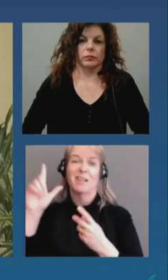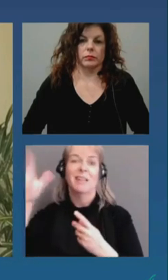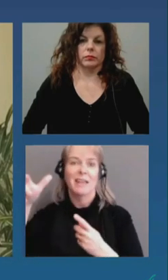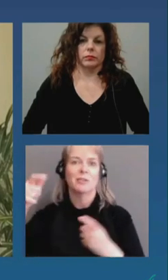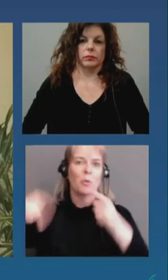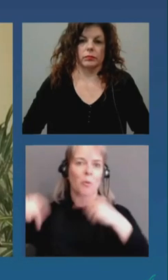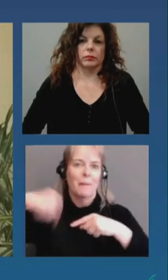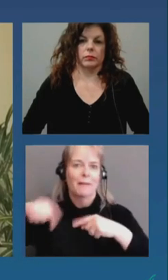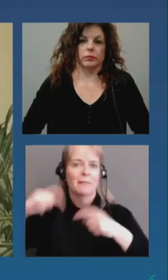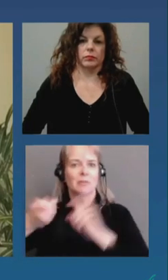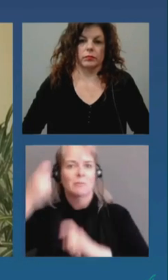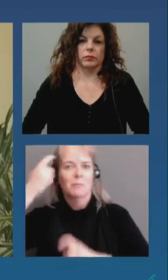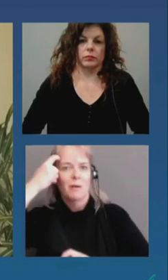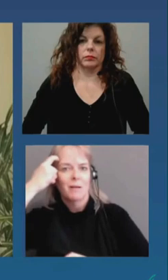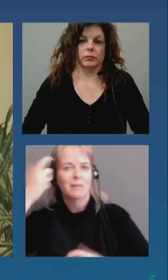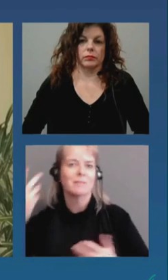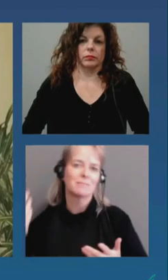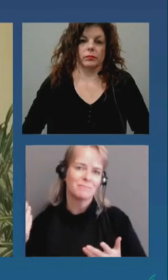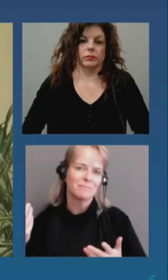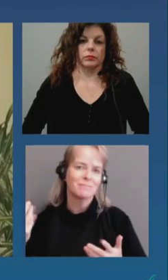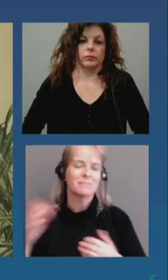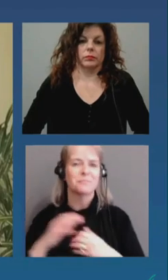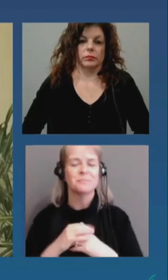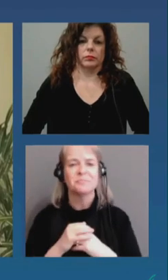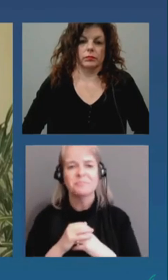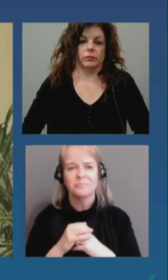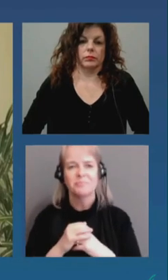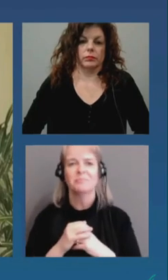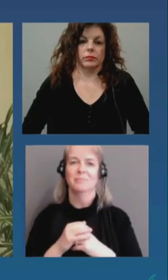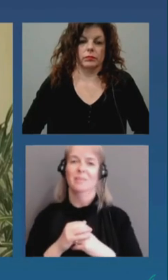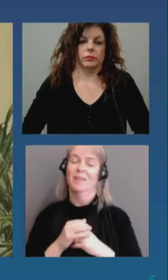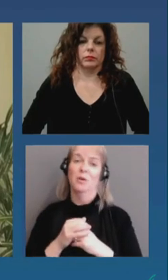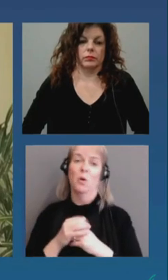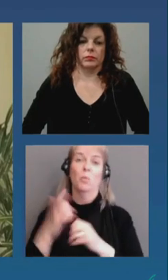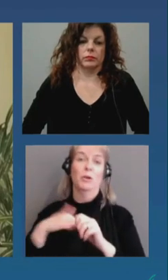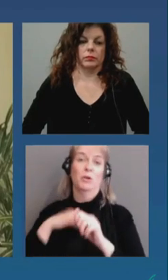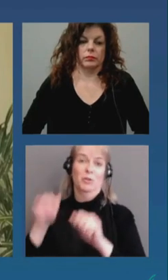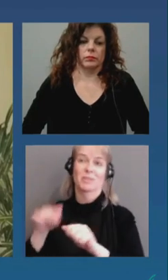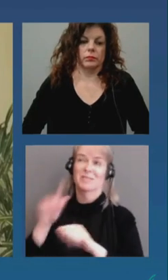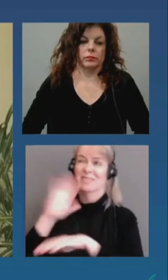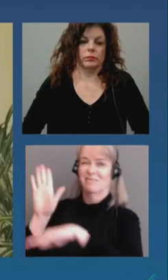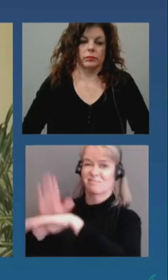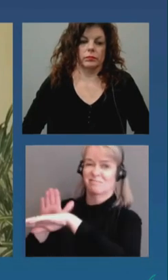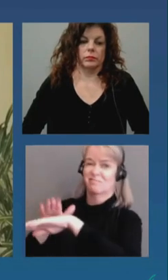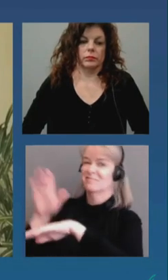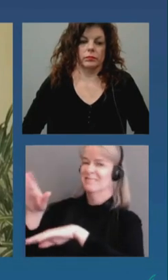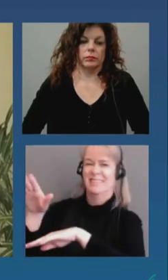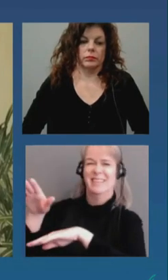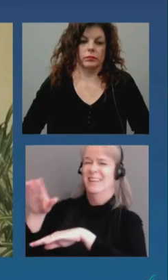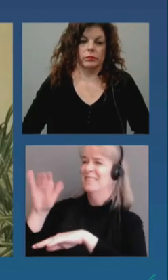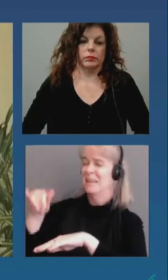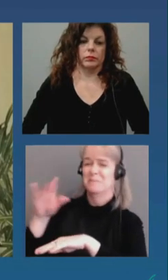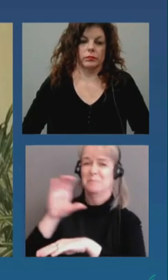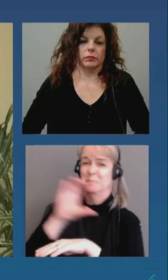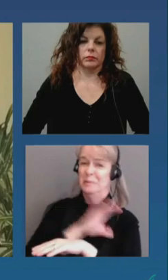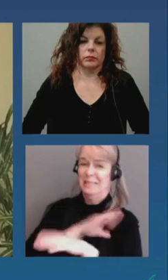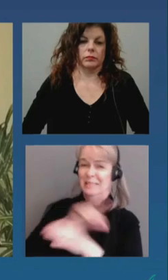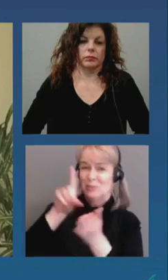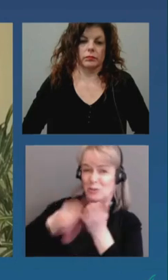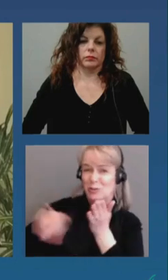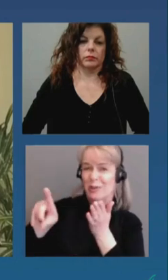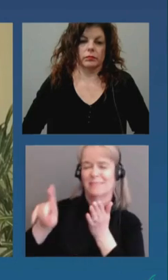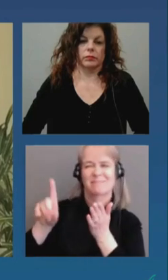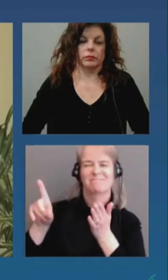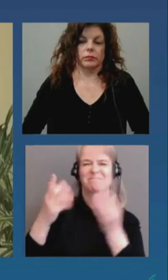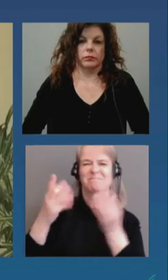the police check issue was not going to be well received or necessary the playground situation the same thing and we